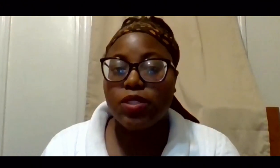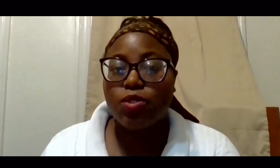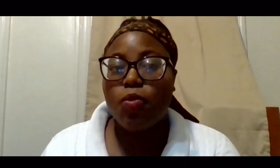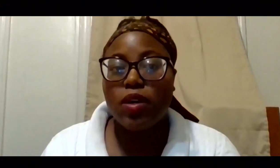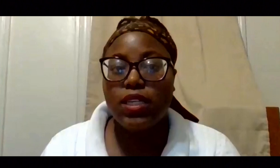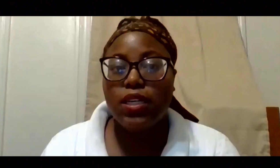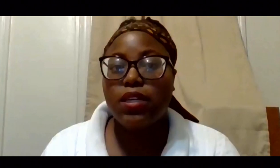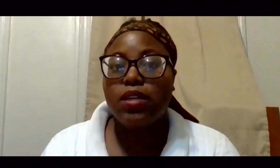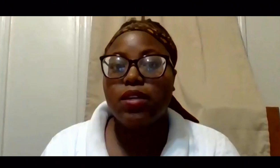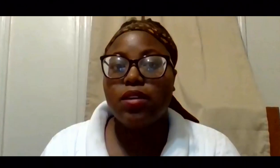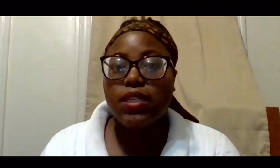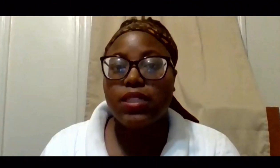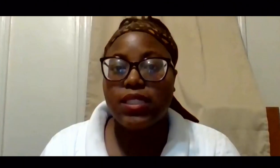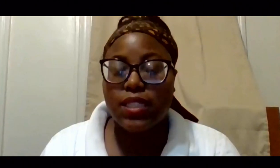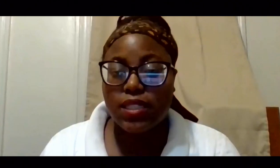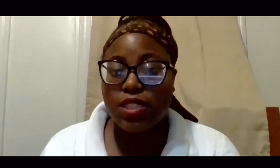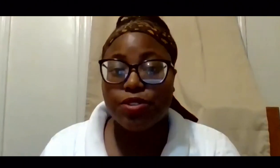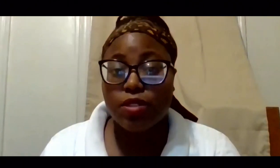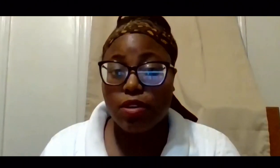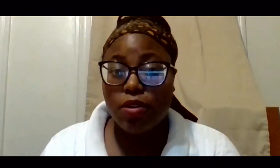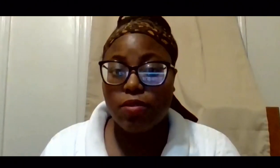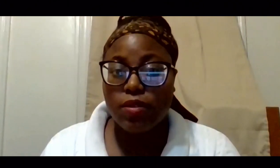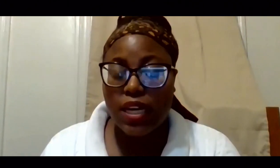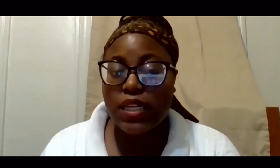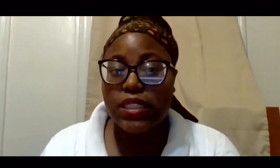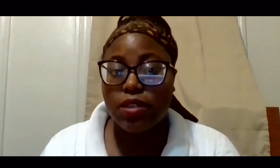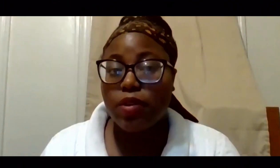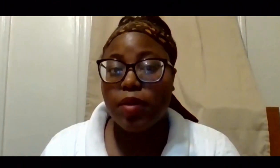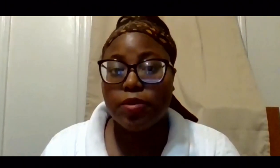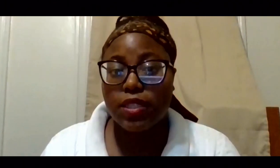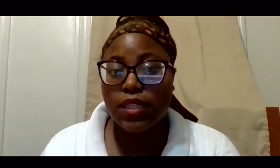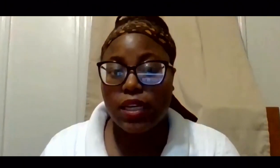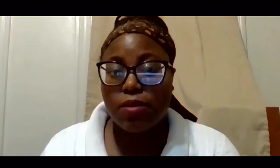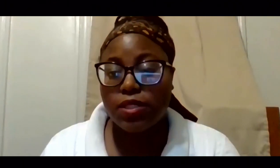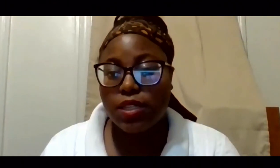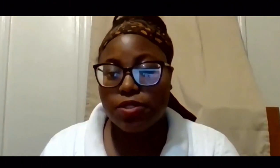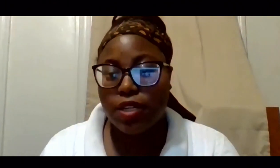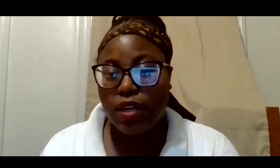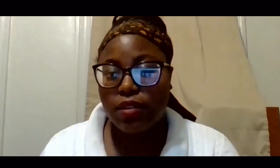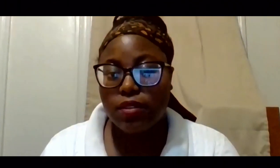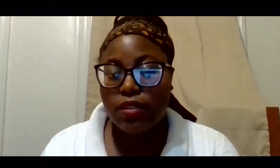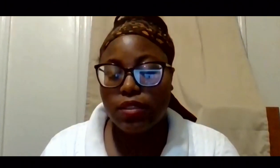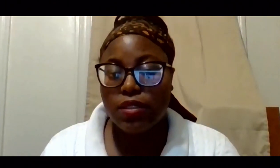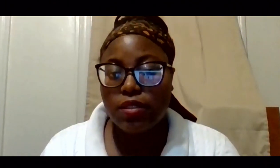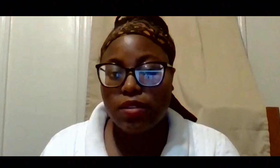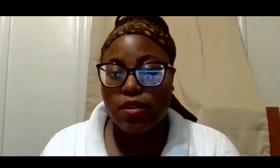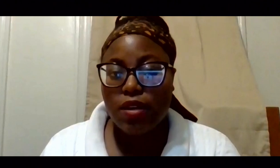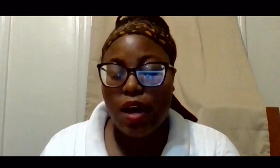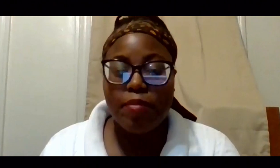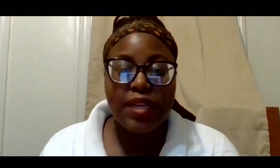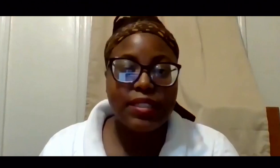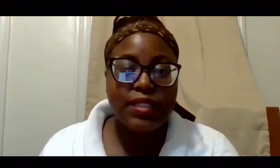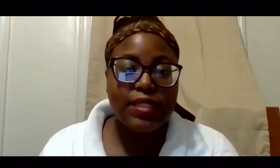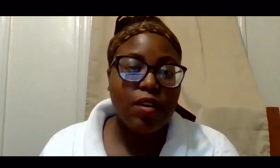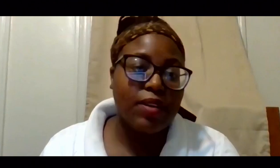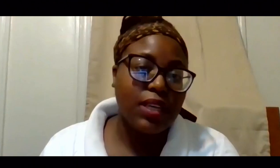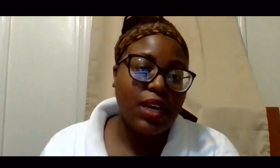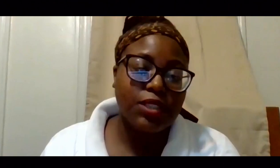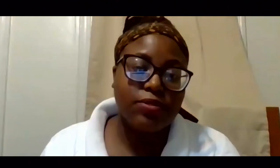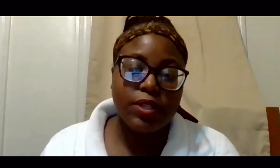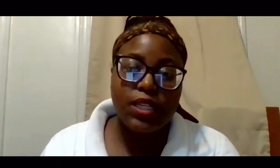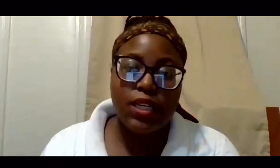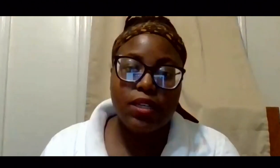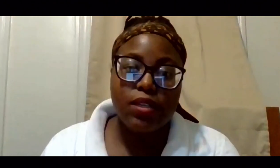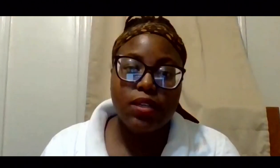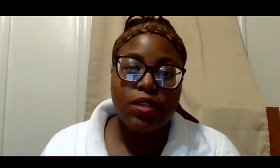That was 26 years ago, and he still remembers it like it was yesterday. I myself, at